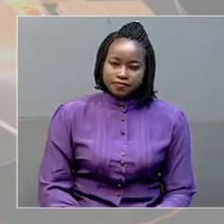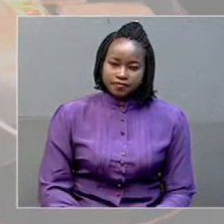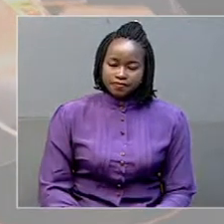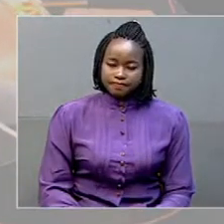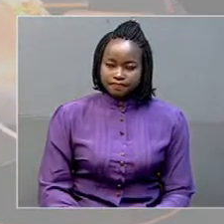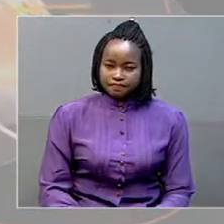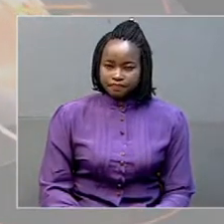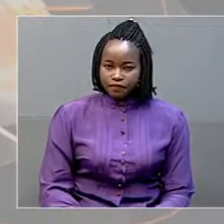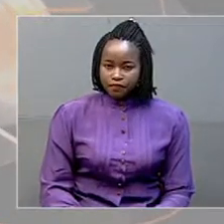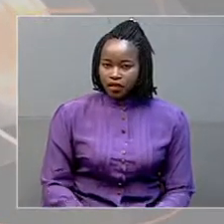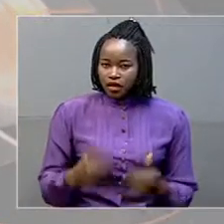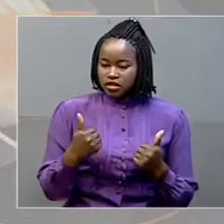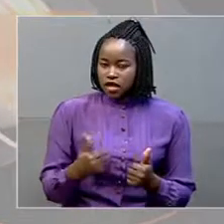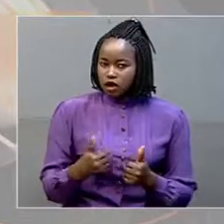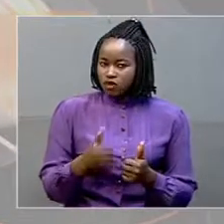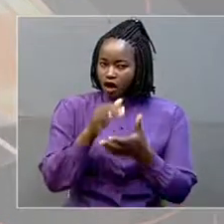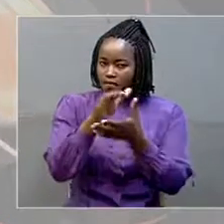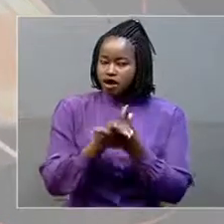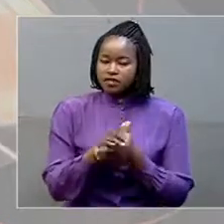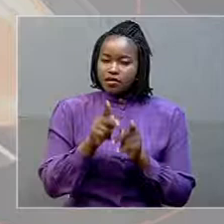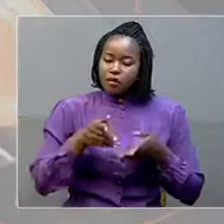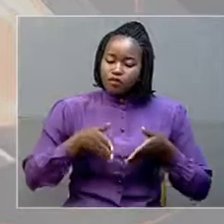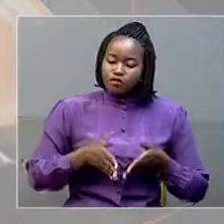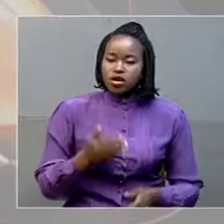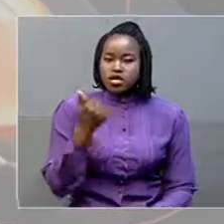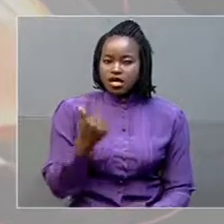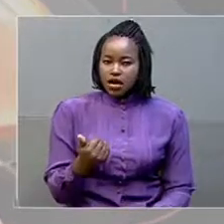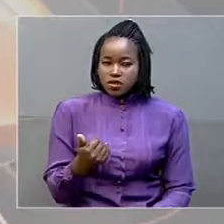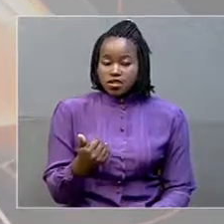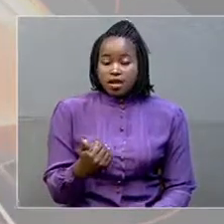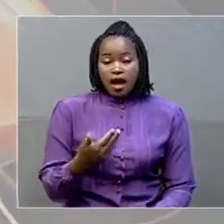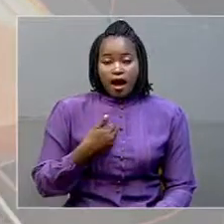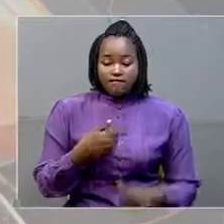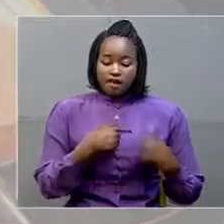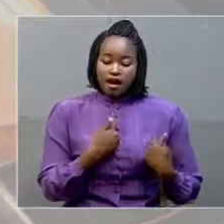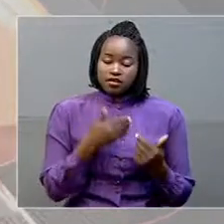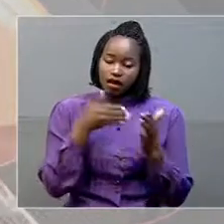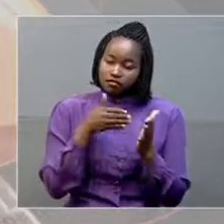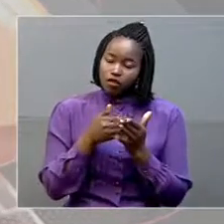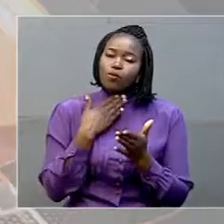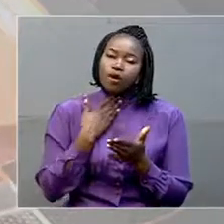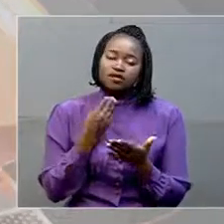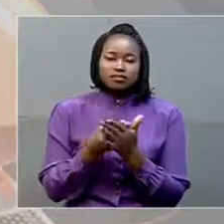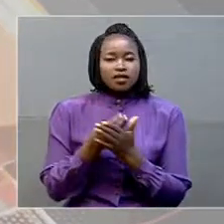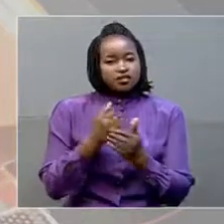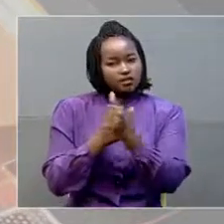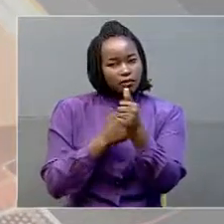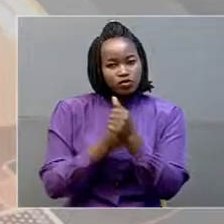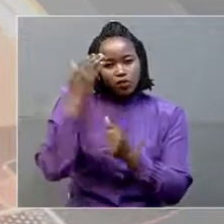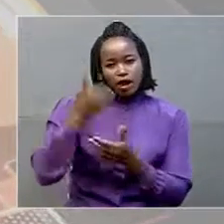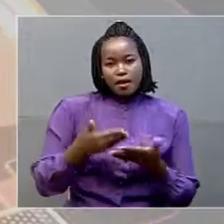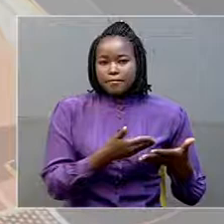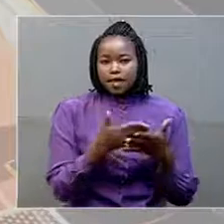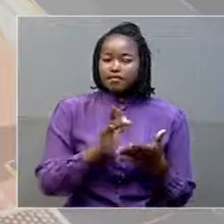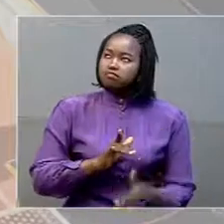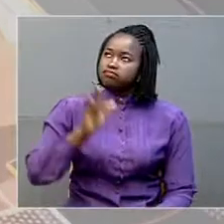A couple with a child that has an age with a heart is seeking for financial assistance to take their baby for an operation in